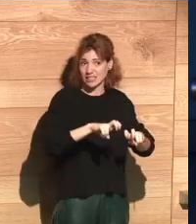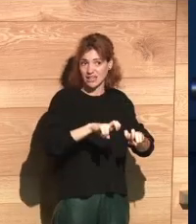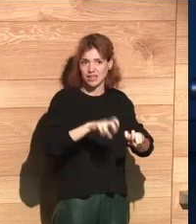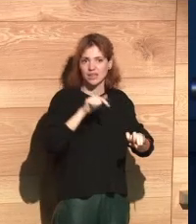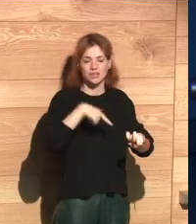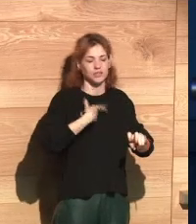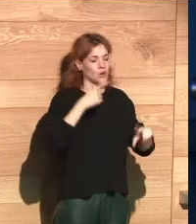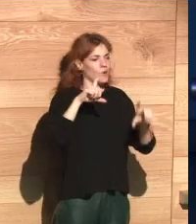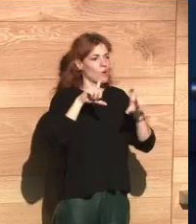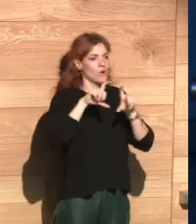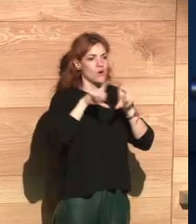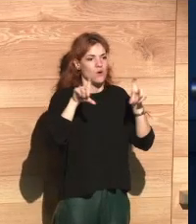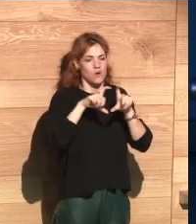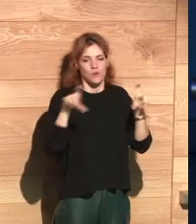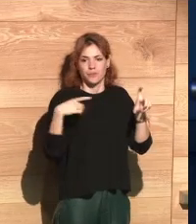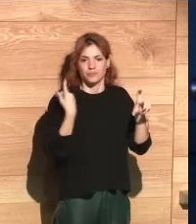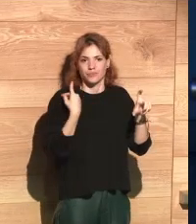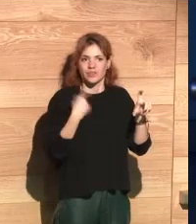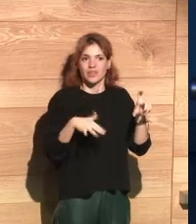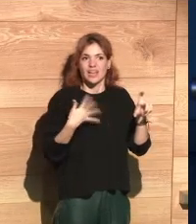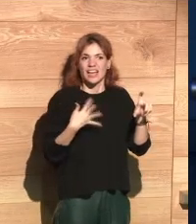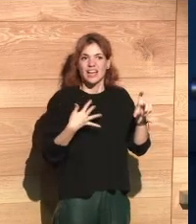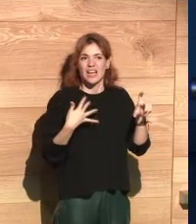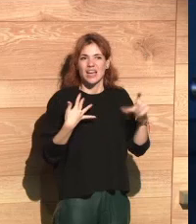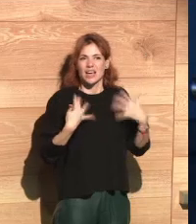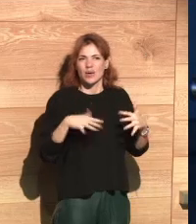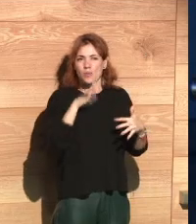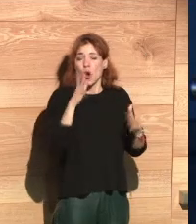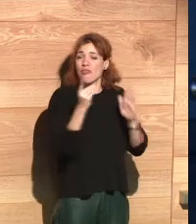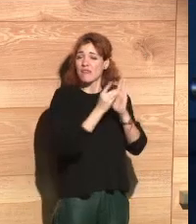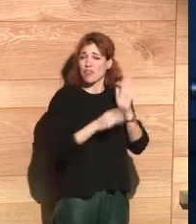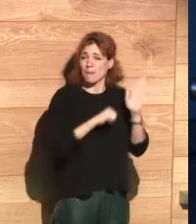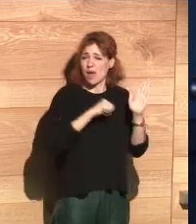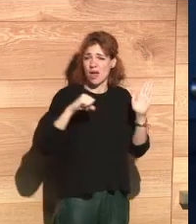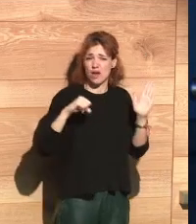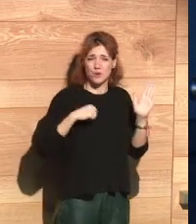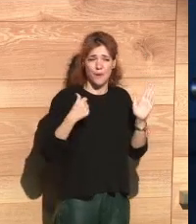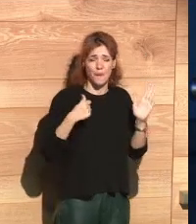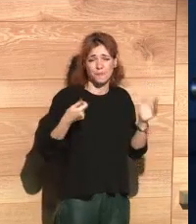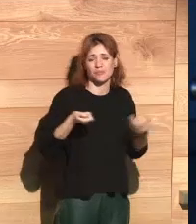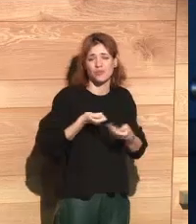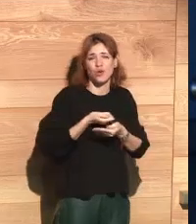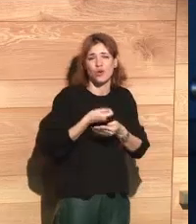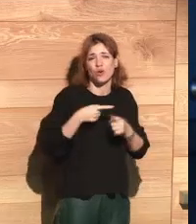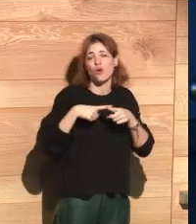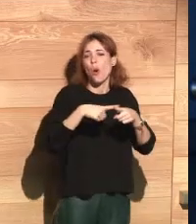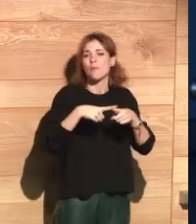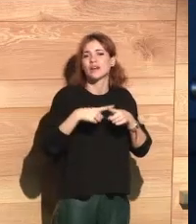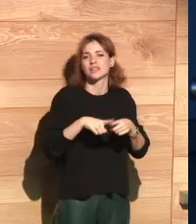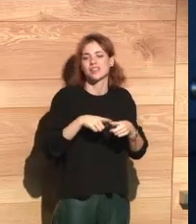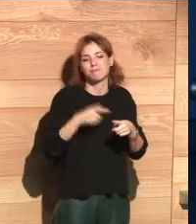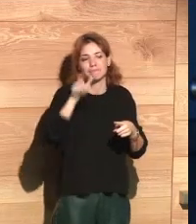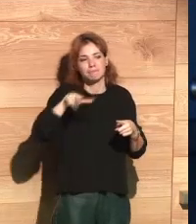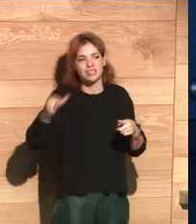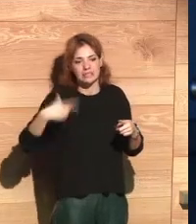mistrust among the citizens. This situation raised the concern about the fact